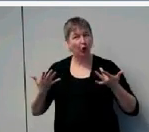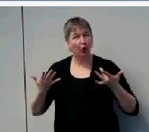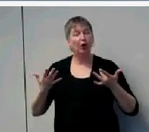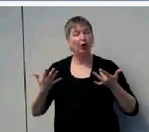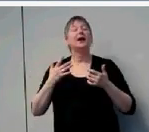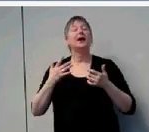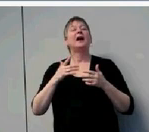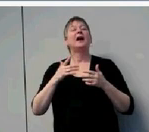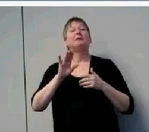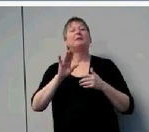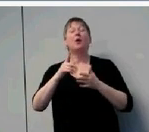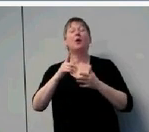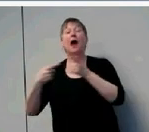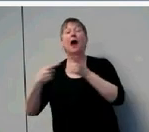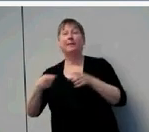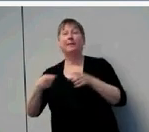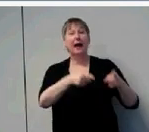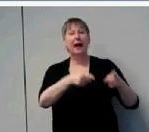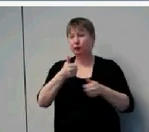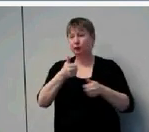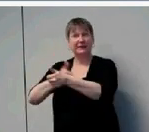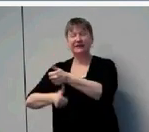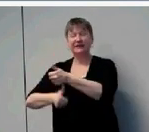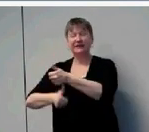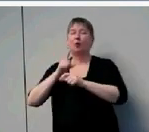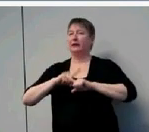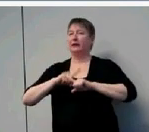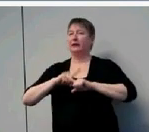little boy who shows us an ideal outcome.